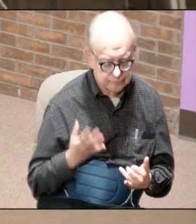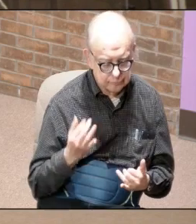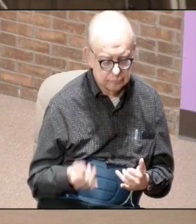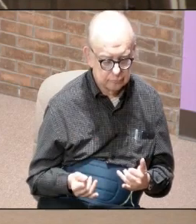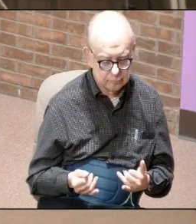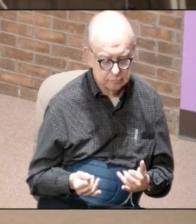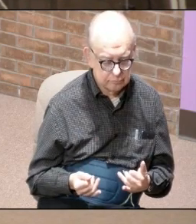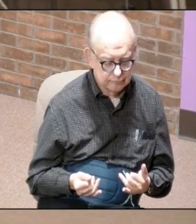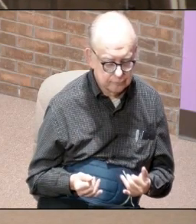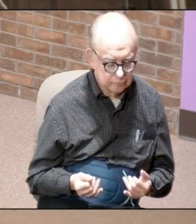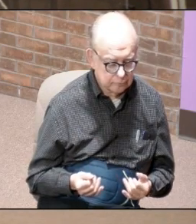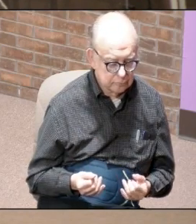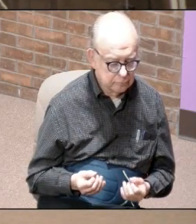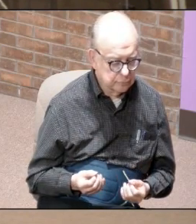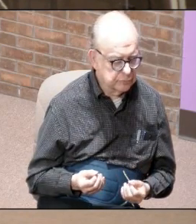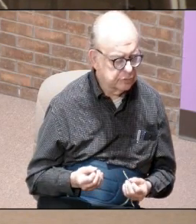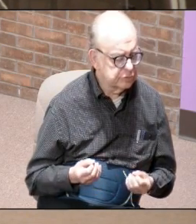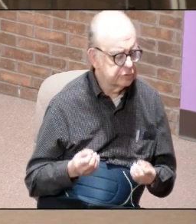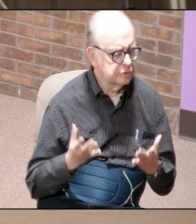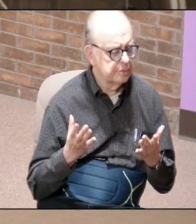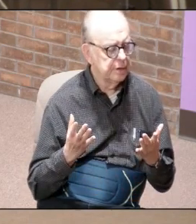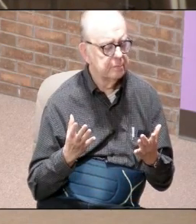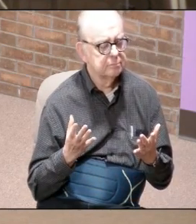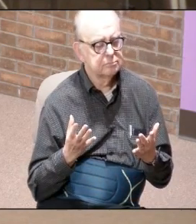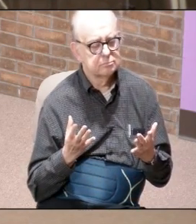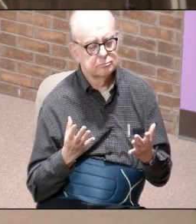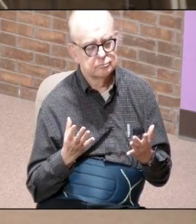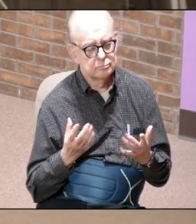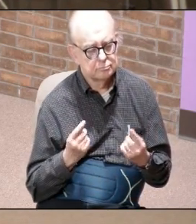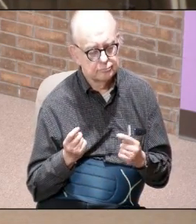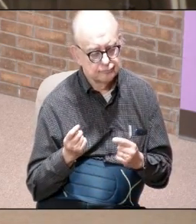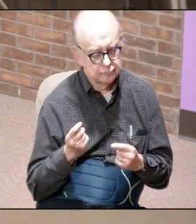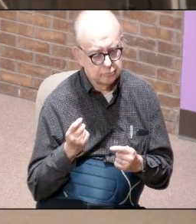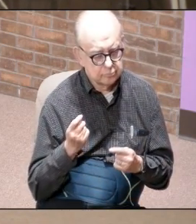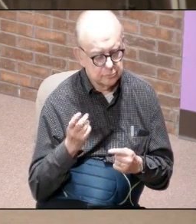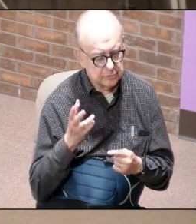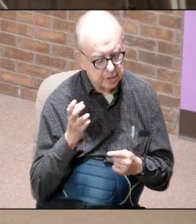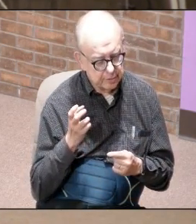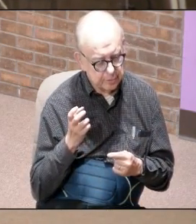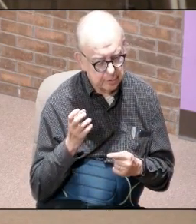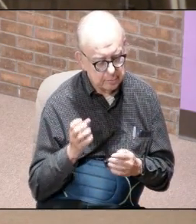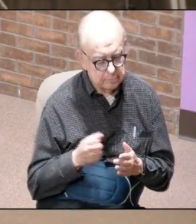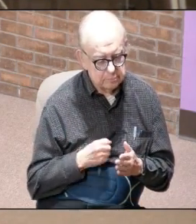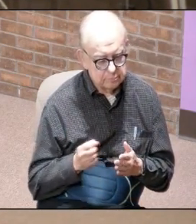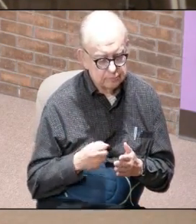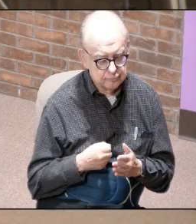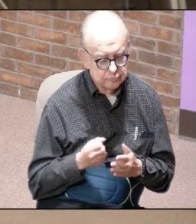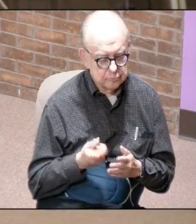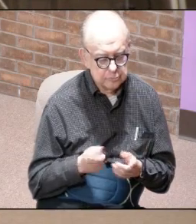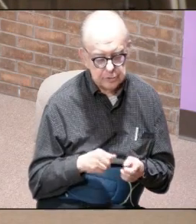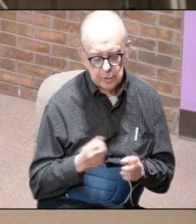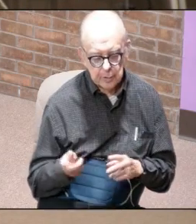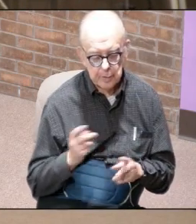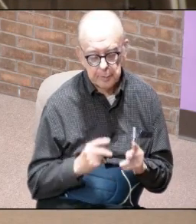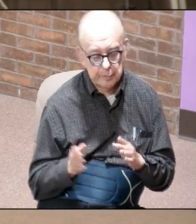because there is so much have you ever tried to listen to a song when everybody else is singing